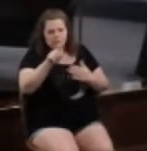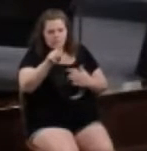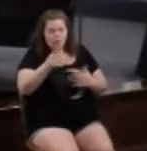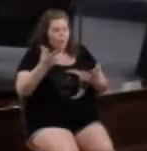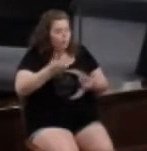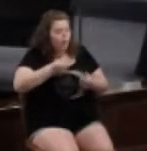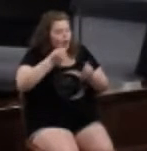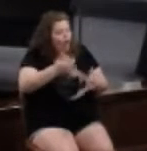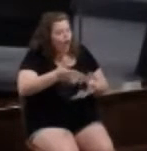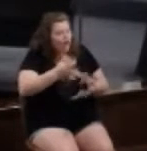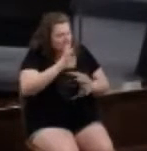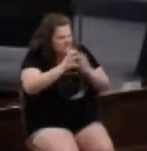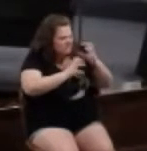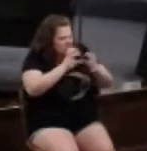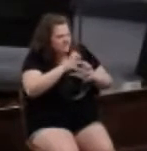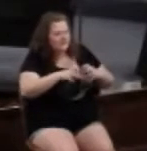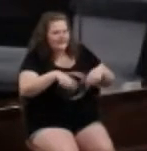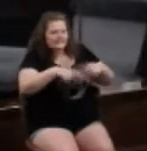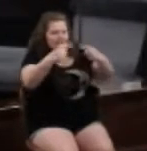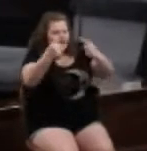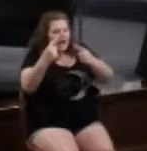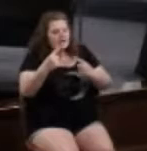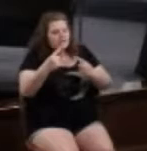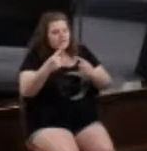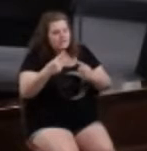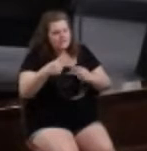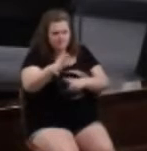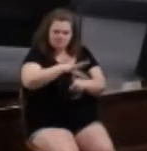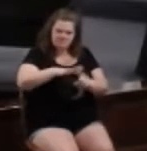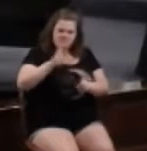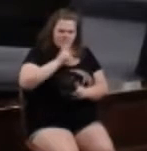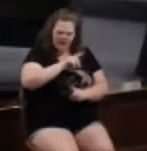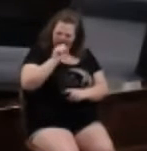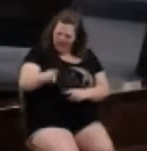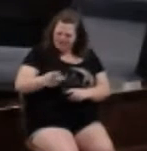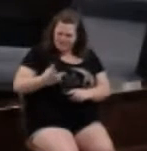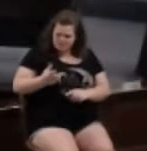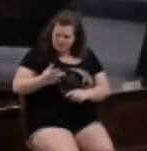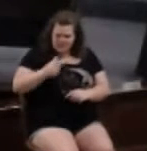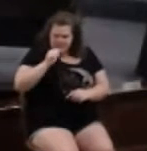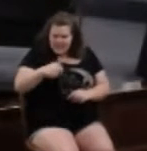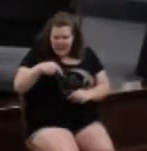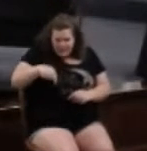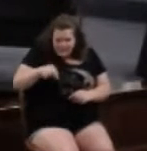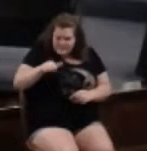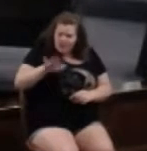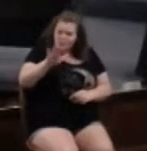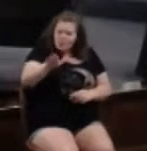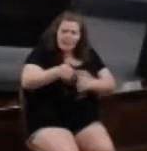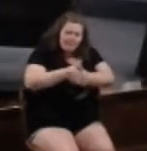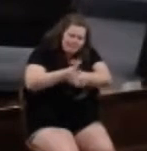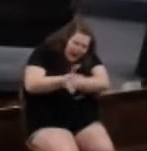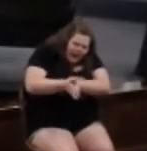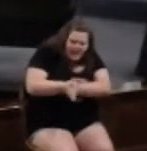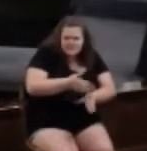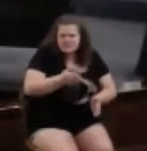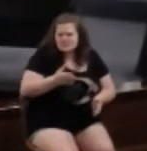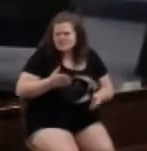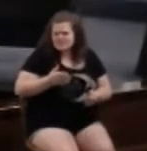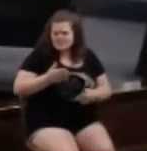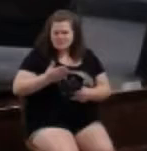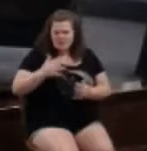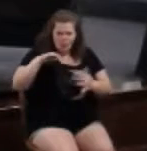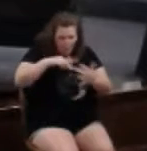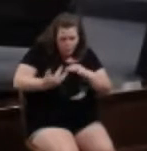causes quarrels and what causes fights amongst you? He's asking, Is it not this? That your passions are at